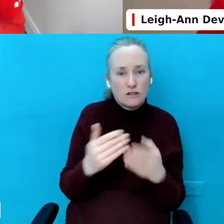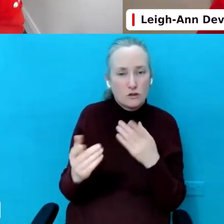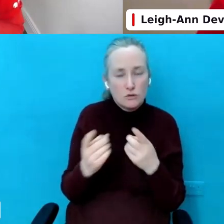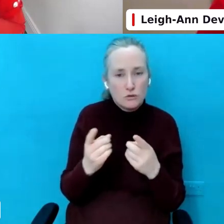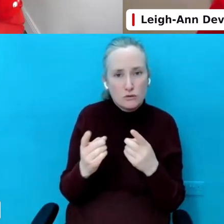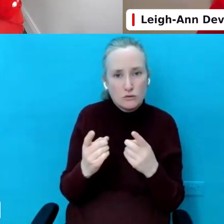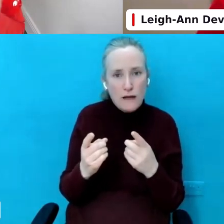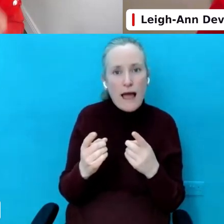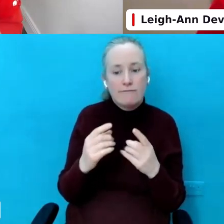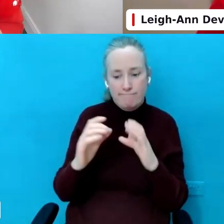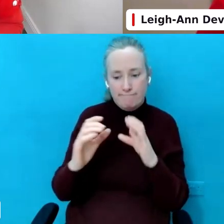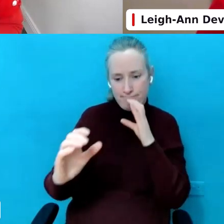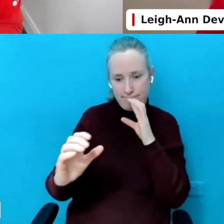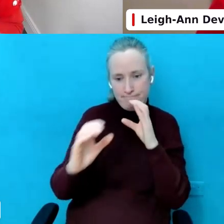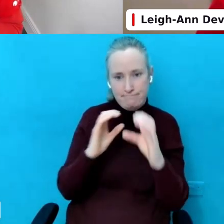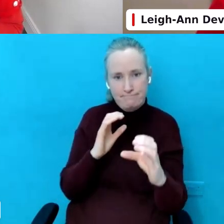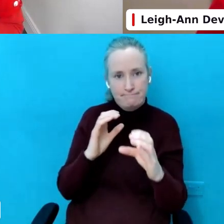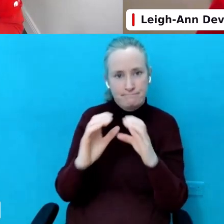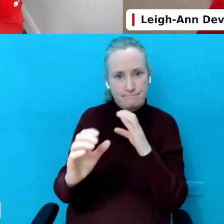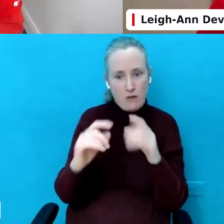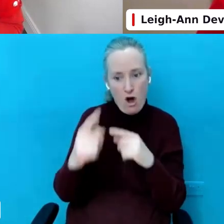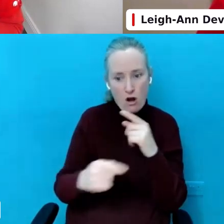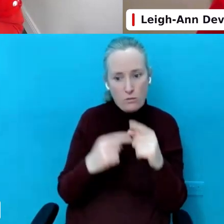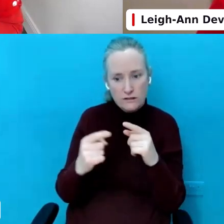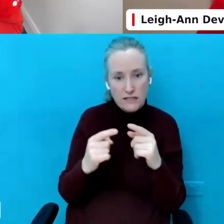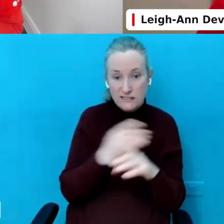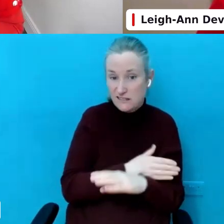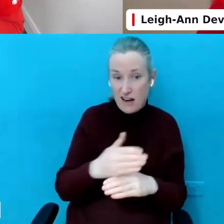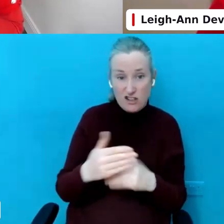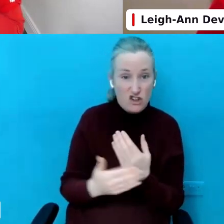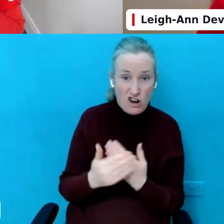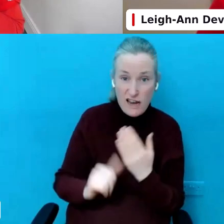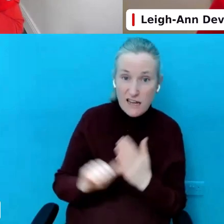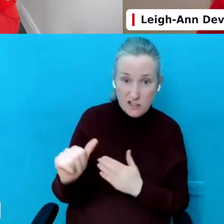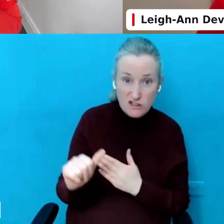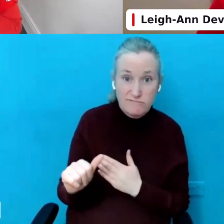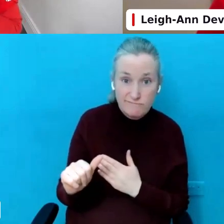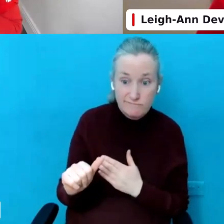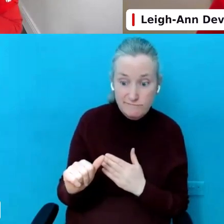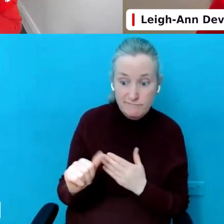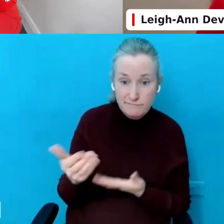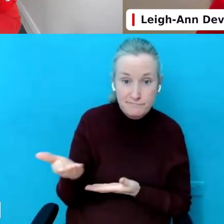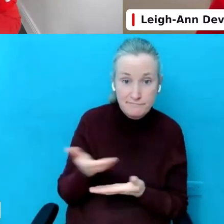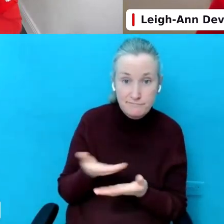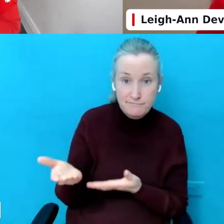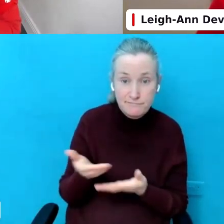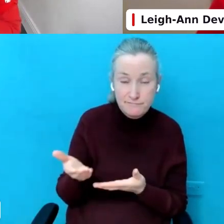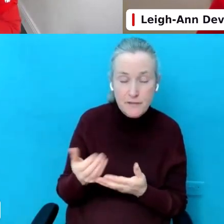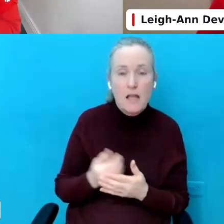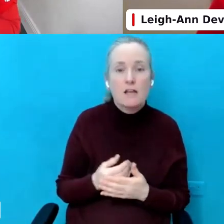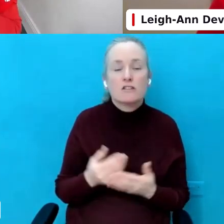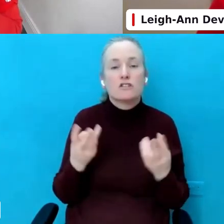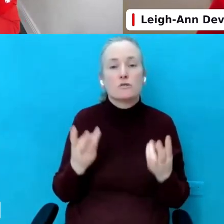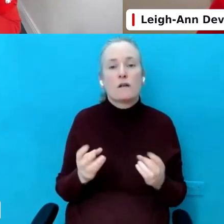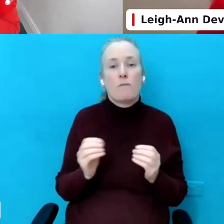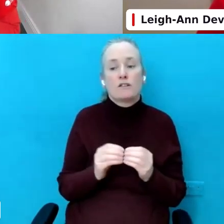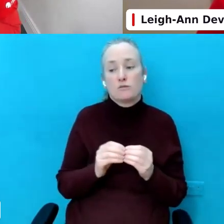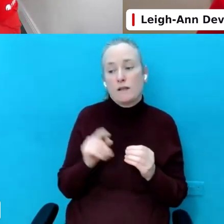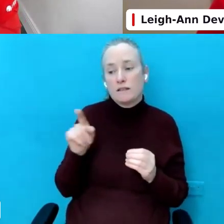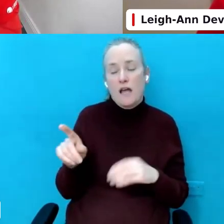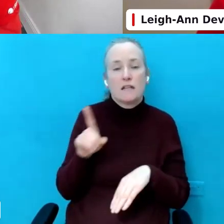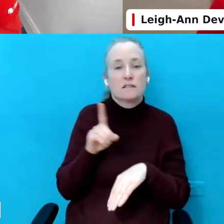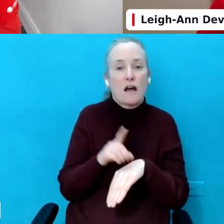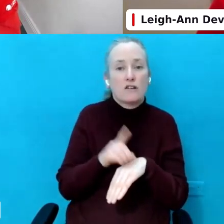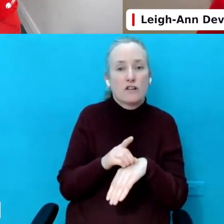have that conversation with kids always and from a young age. OK, so I just wanted to mention what Dr. Malcahy said, sleep,